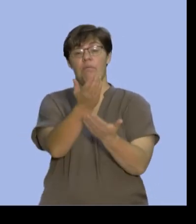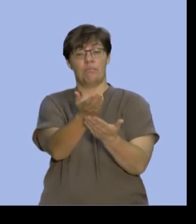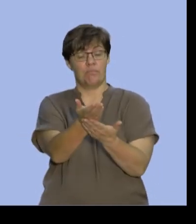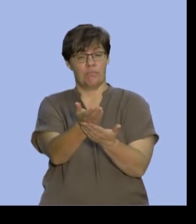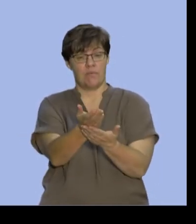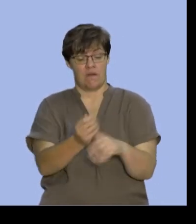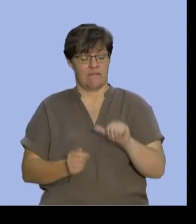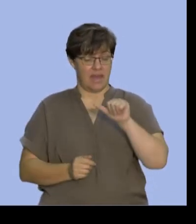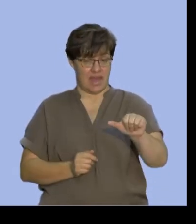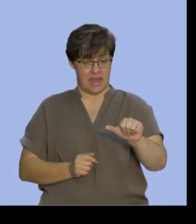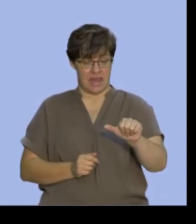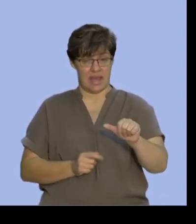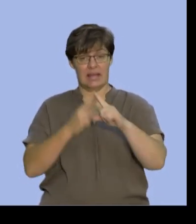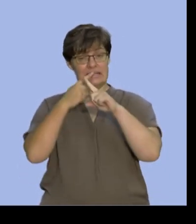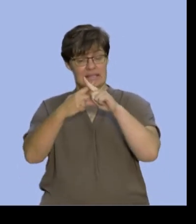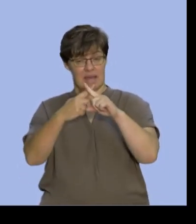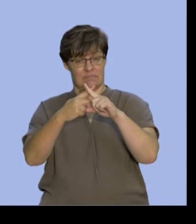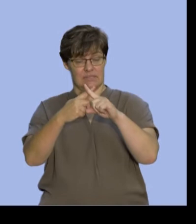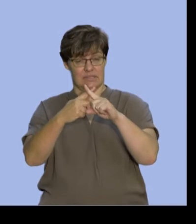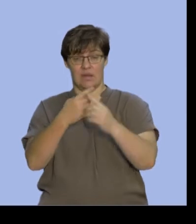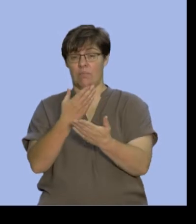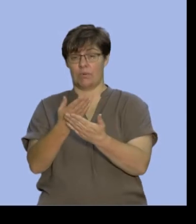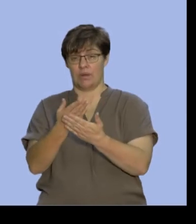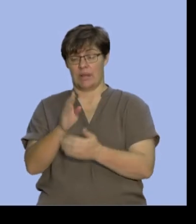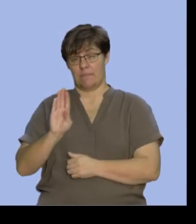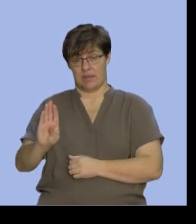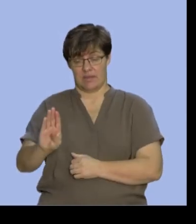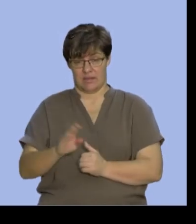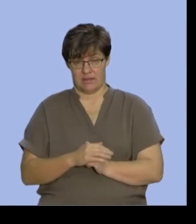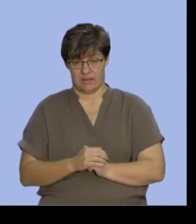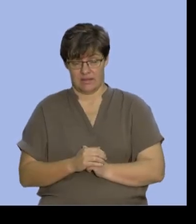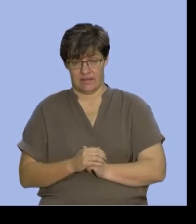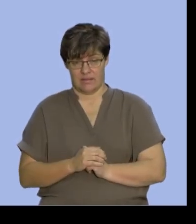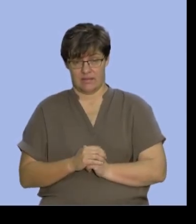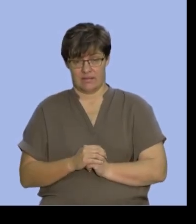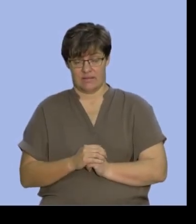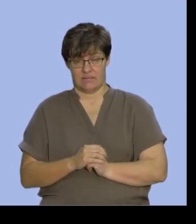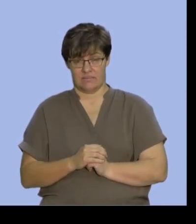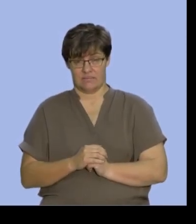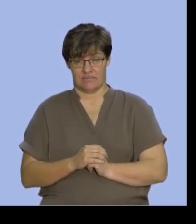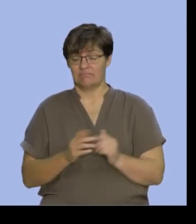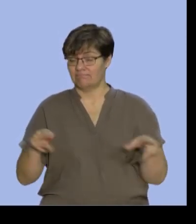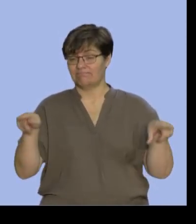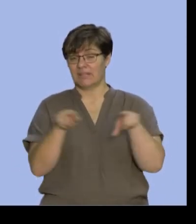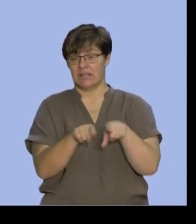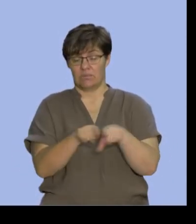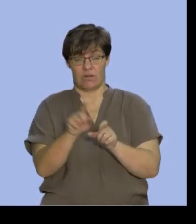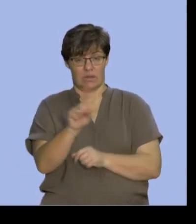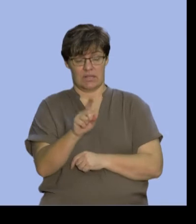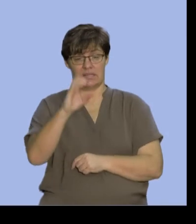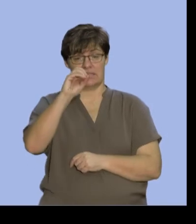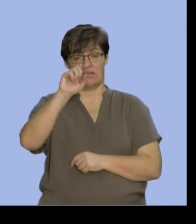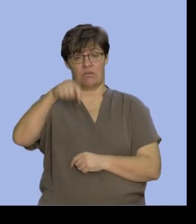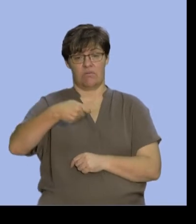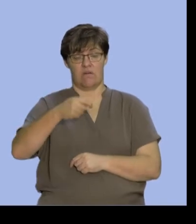multiplied by the probability of B, which is equal to 0,48